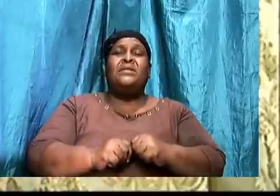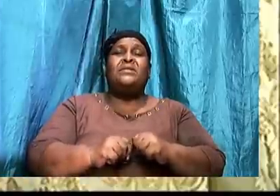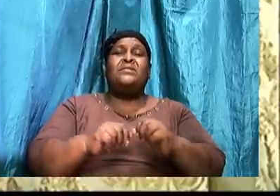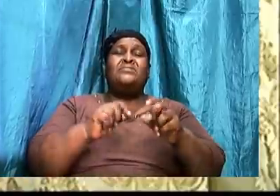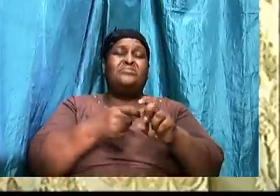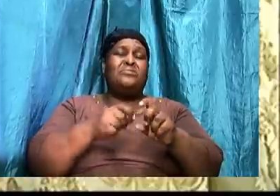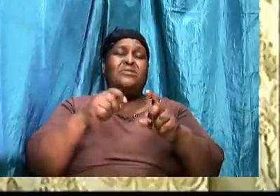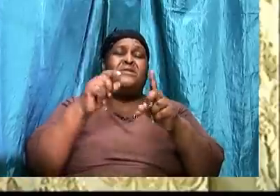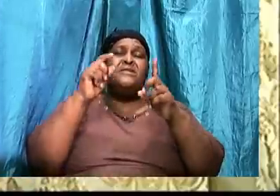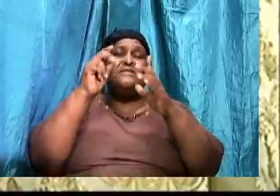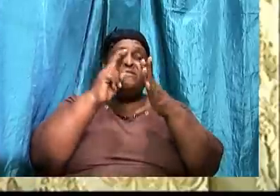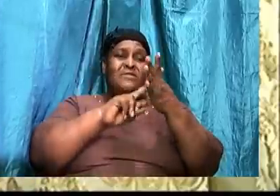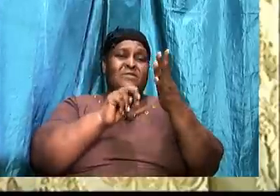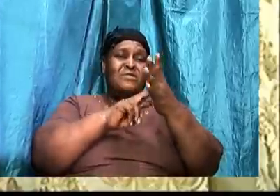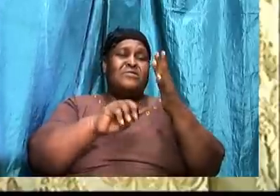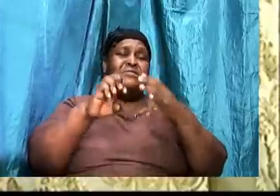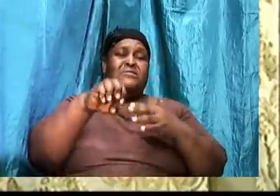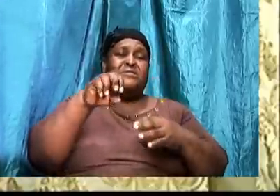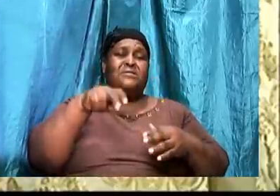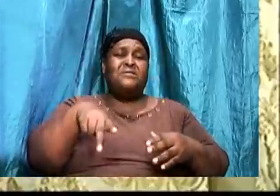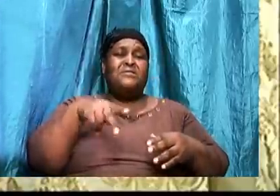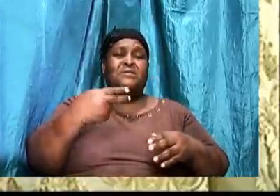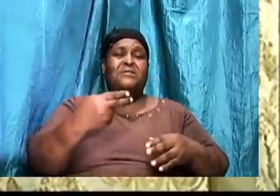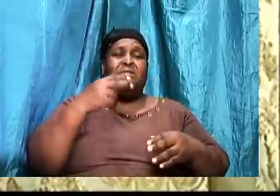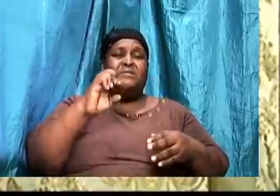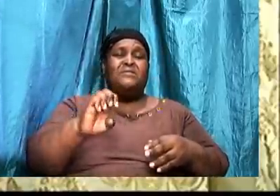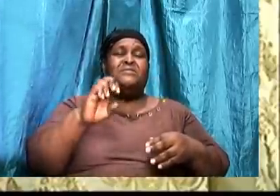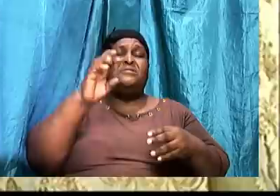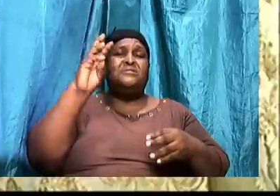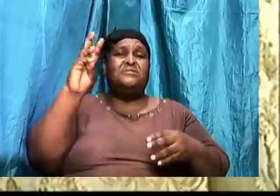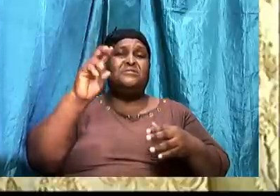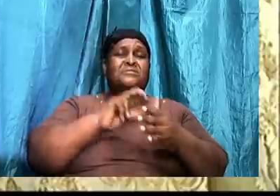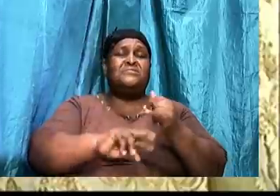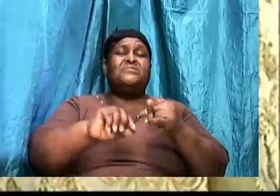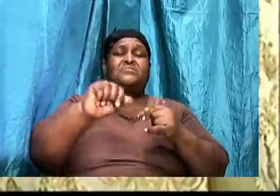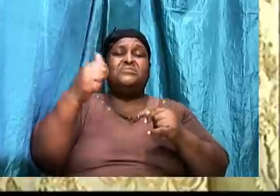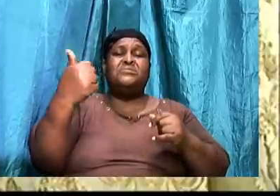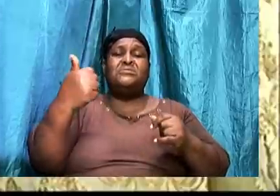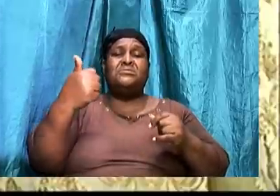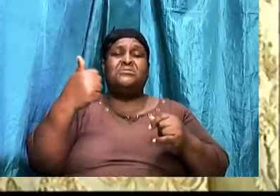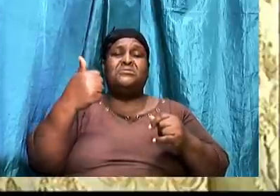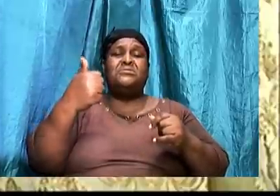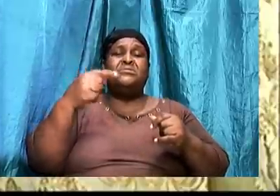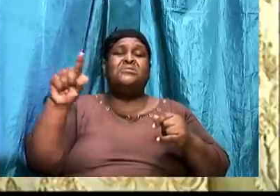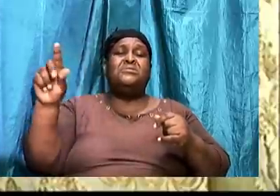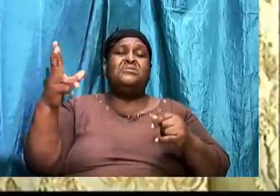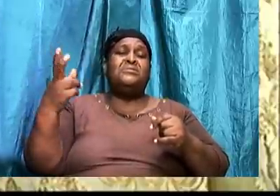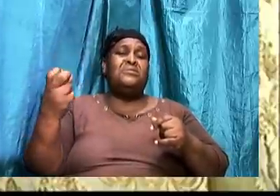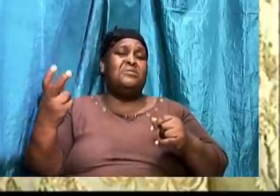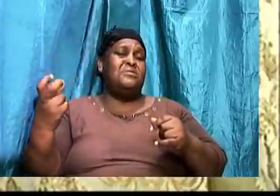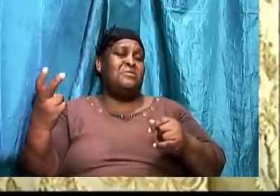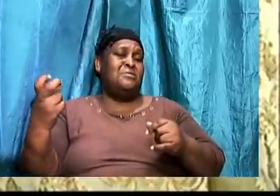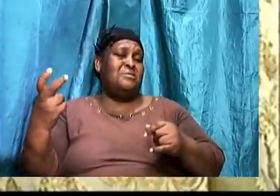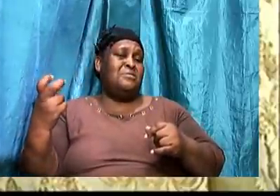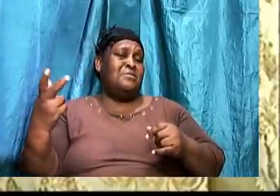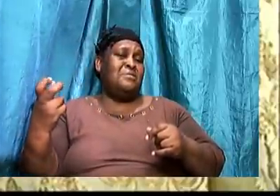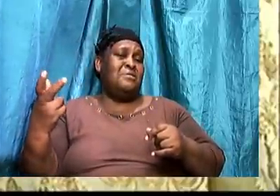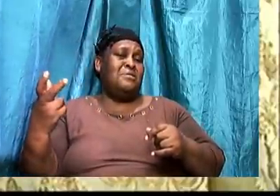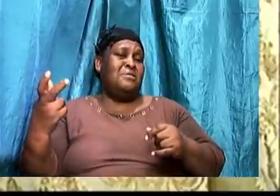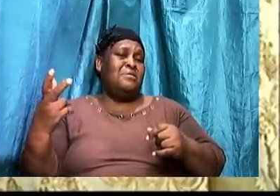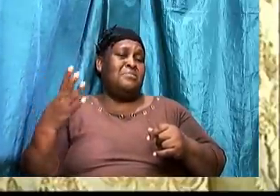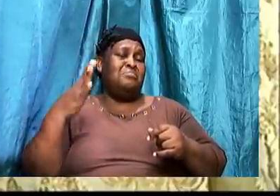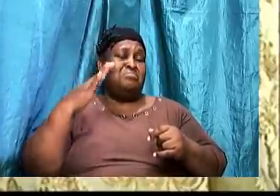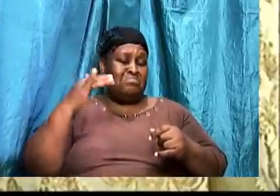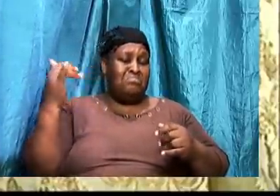Ephesians chapter 6, from 10 through to 13. And by